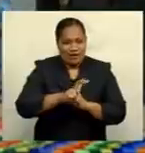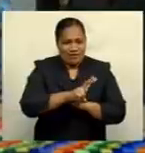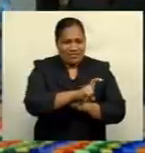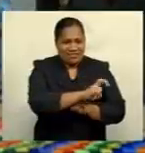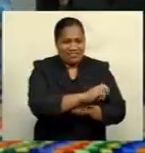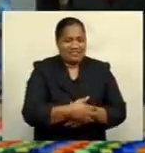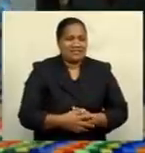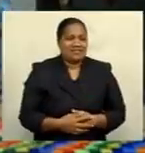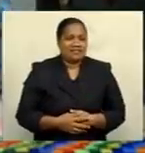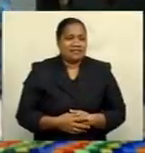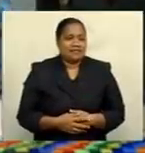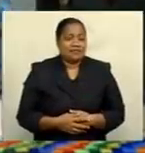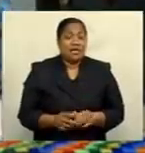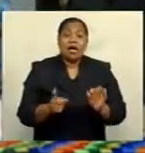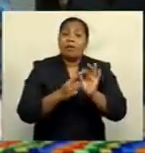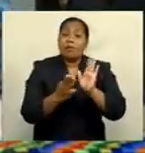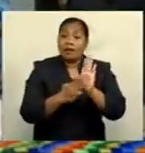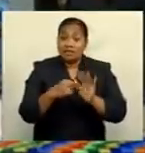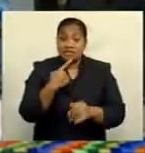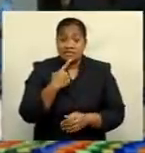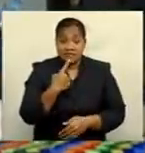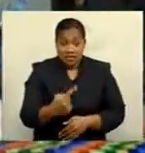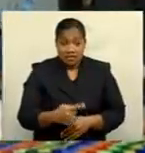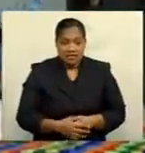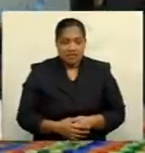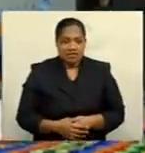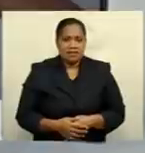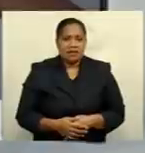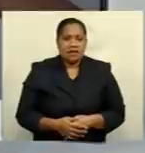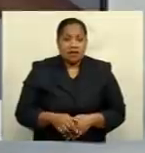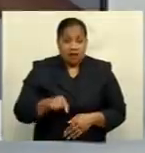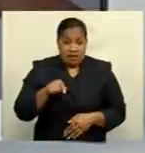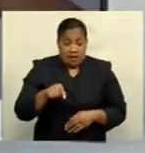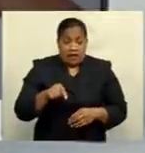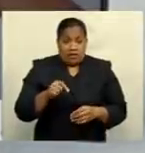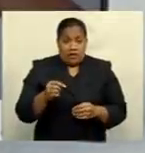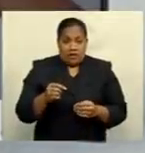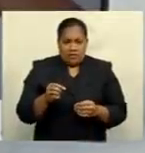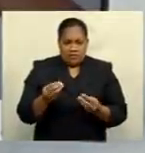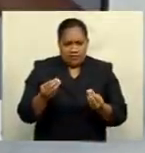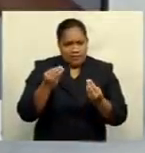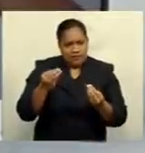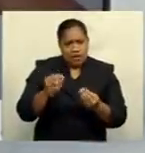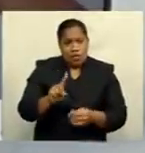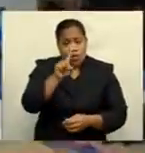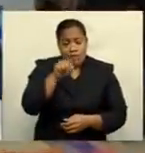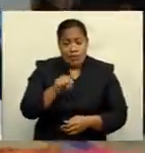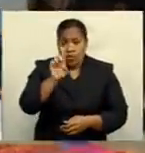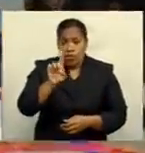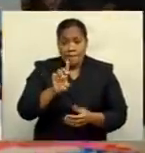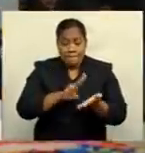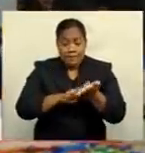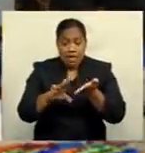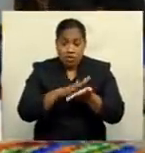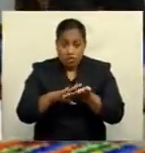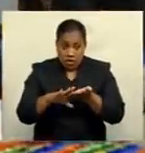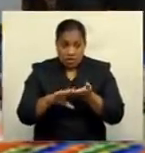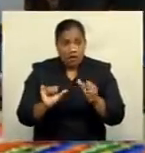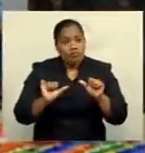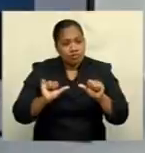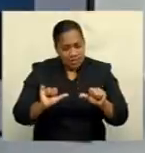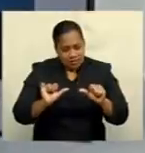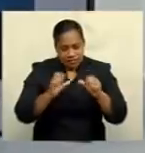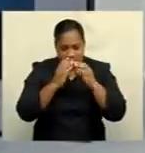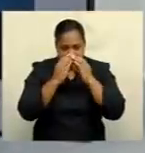The Prime Minister says while this consignment is valued at $1.1 million, the protection offered by the masks